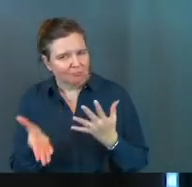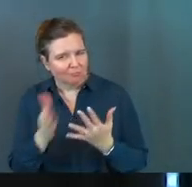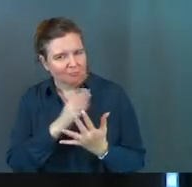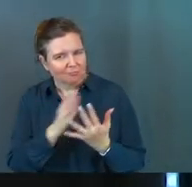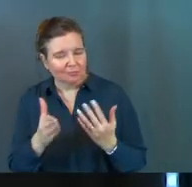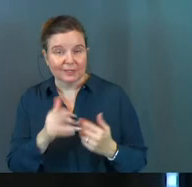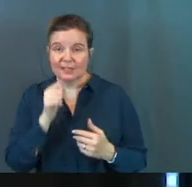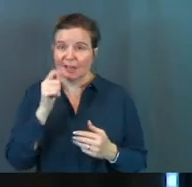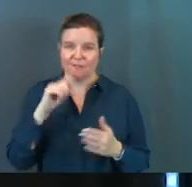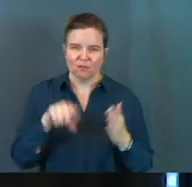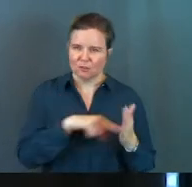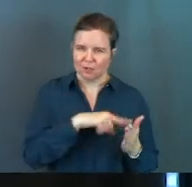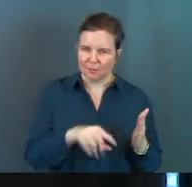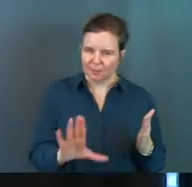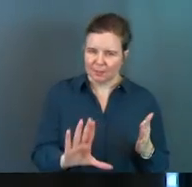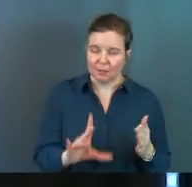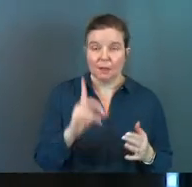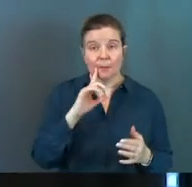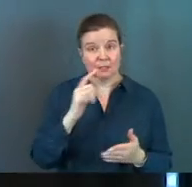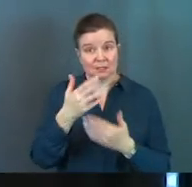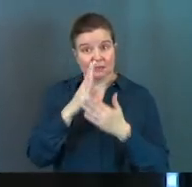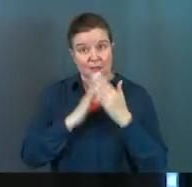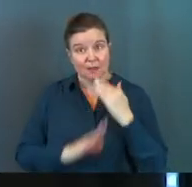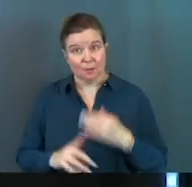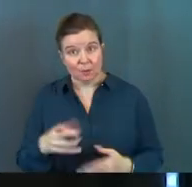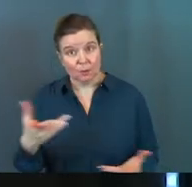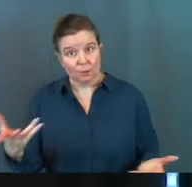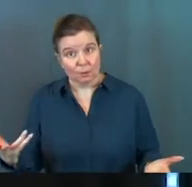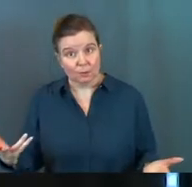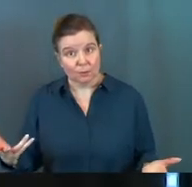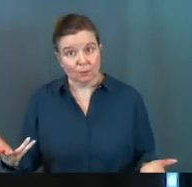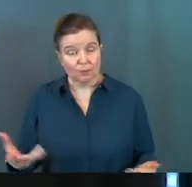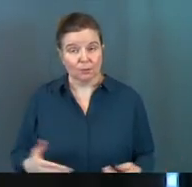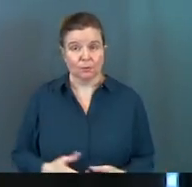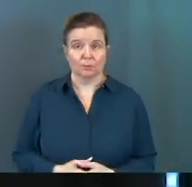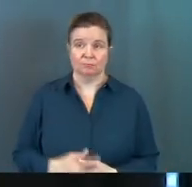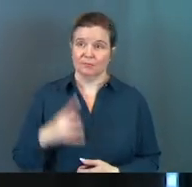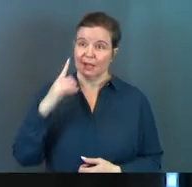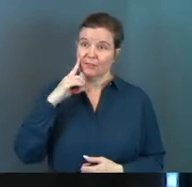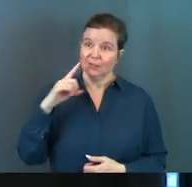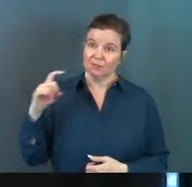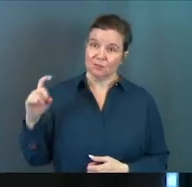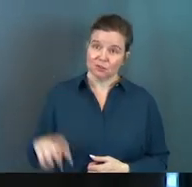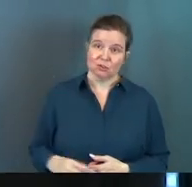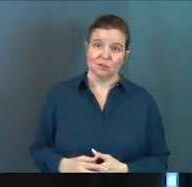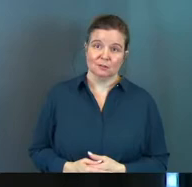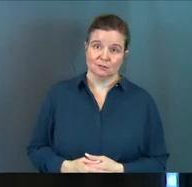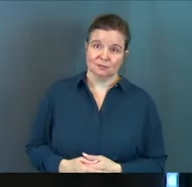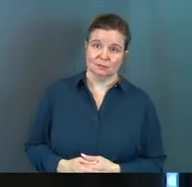Not for the purpose of judgment, but does it humble you? I think it should.